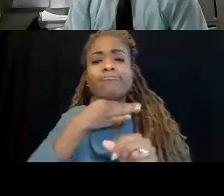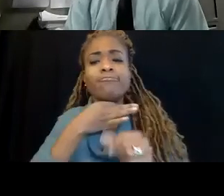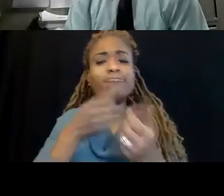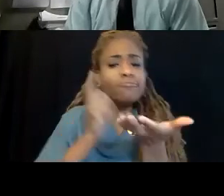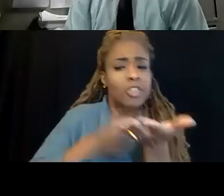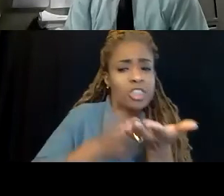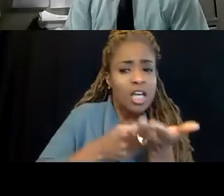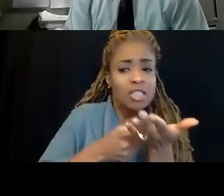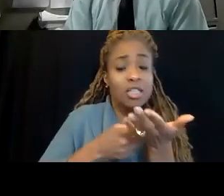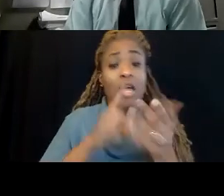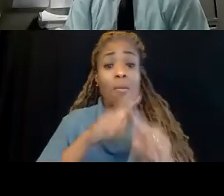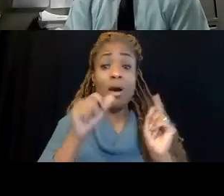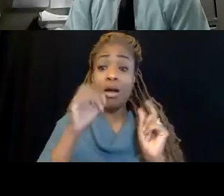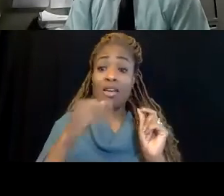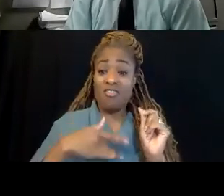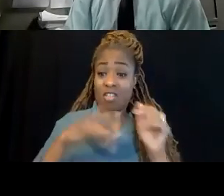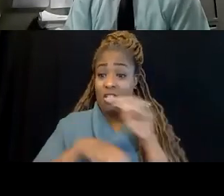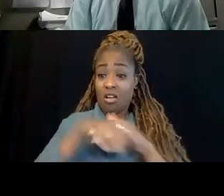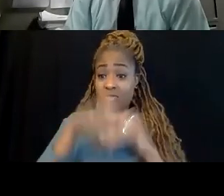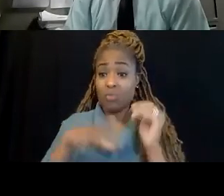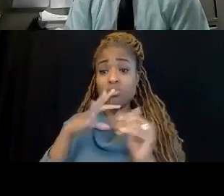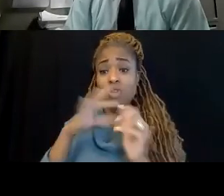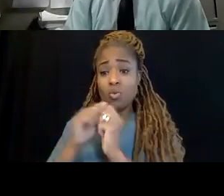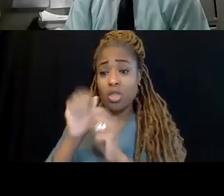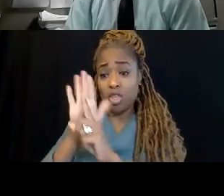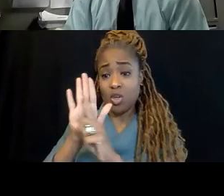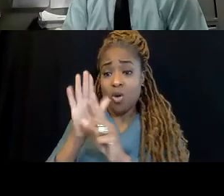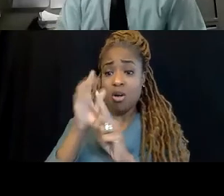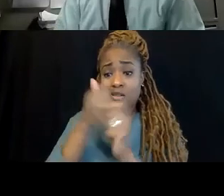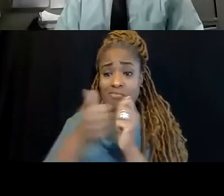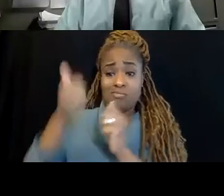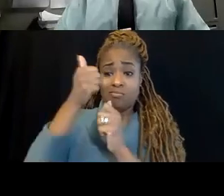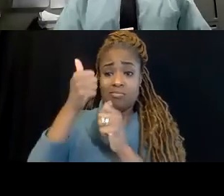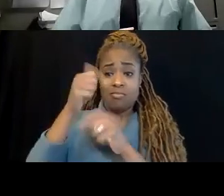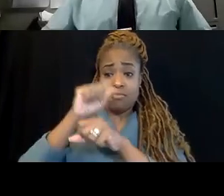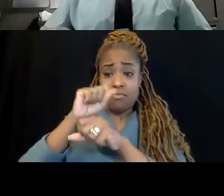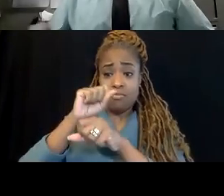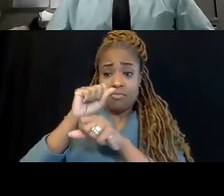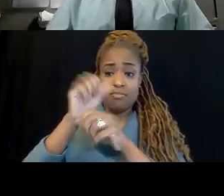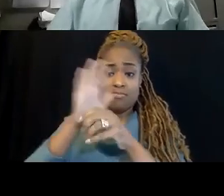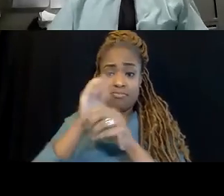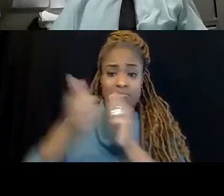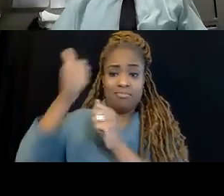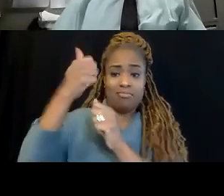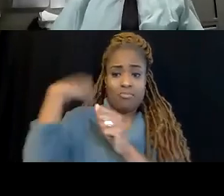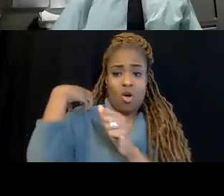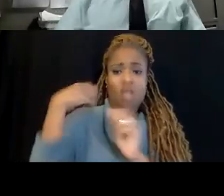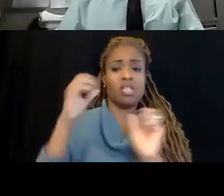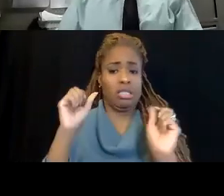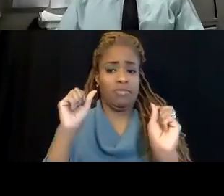But, you know, if you feel comfortable speaking to your supervisor about it, certainly, I would